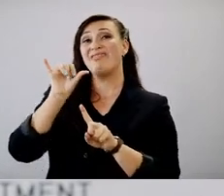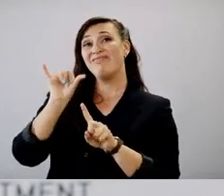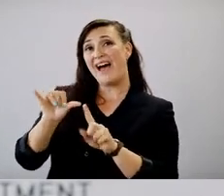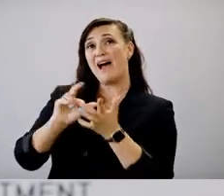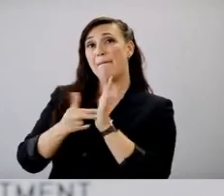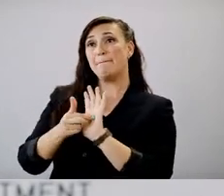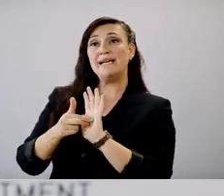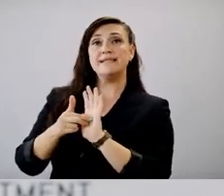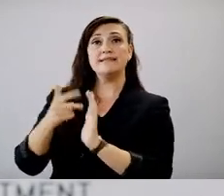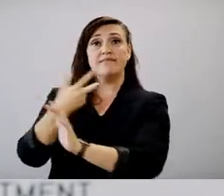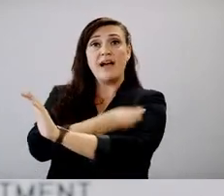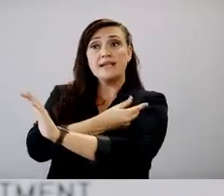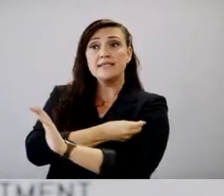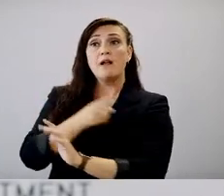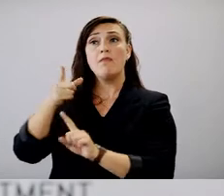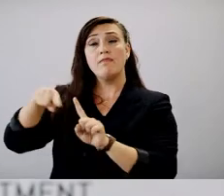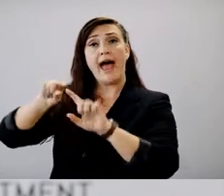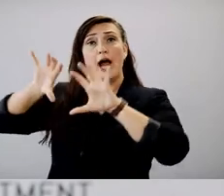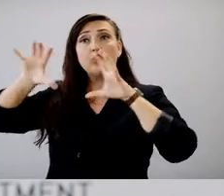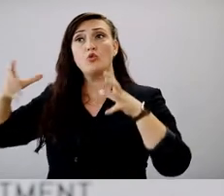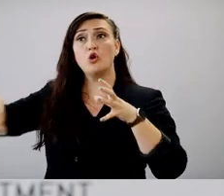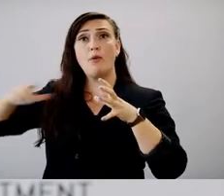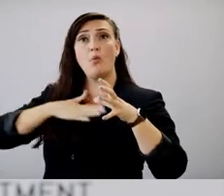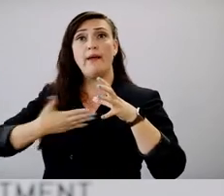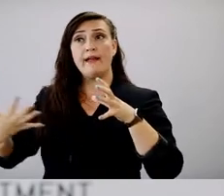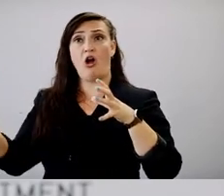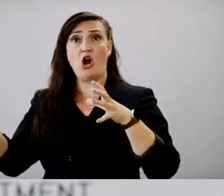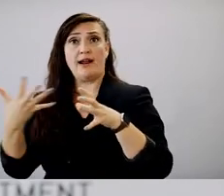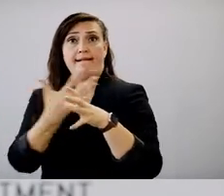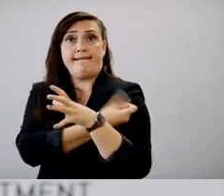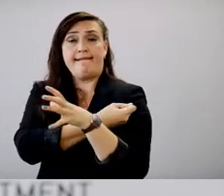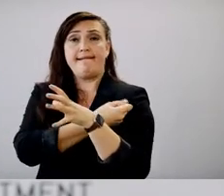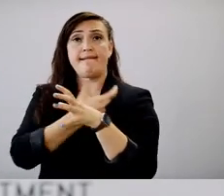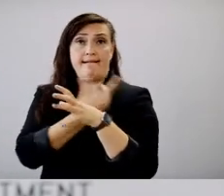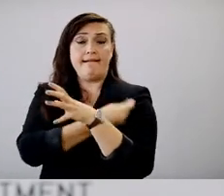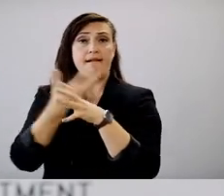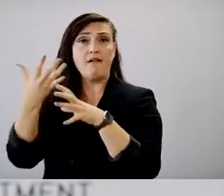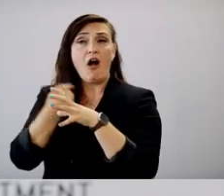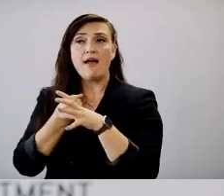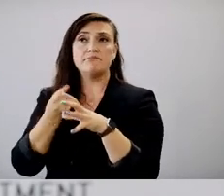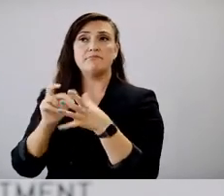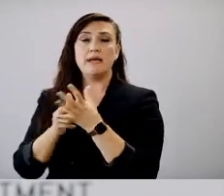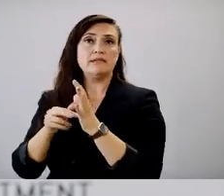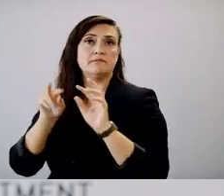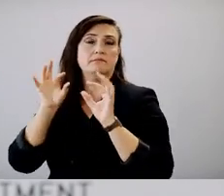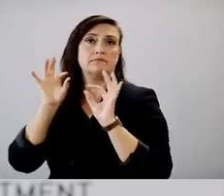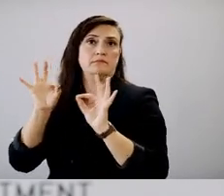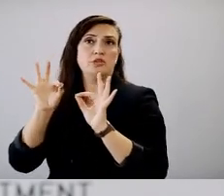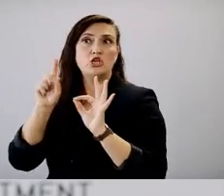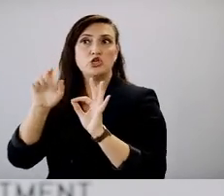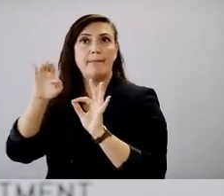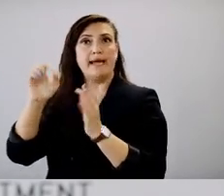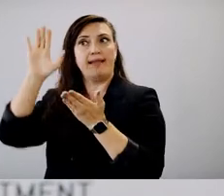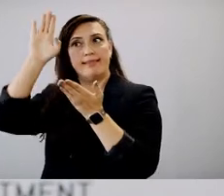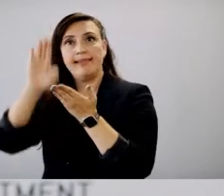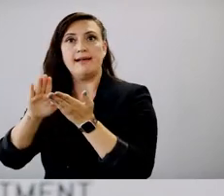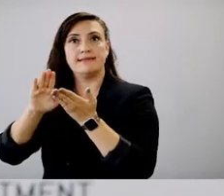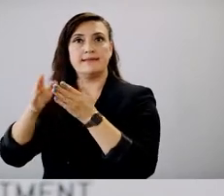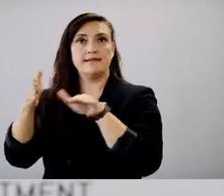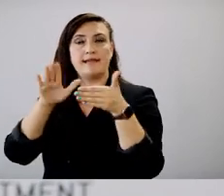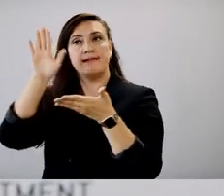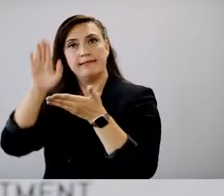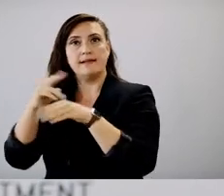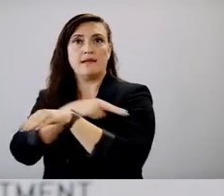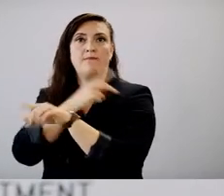outcome in those individuals. So, um, we're, we're carefully watching to see how this, you know, if it continues